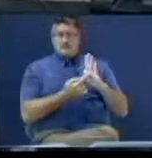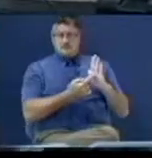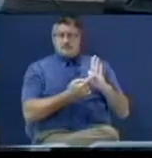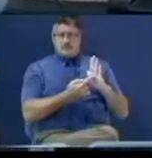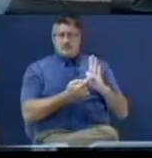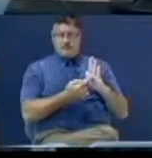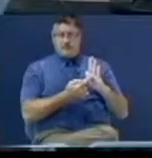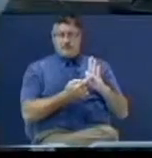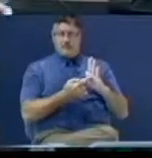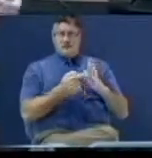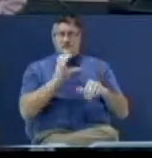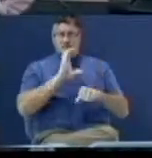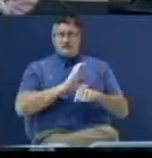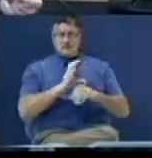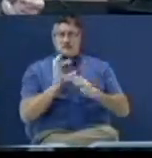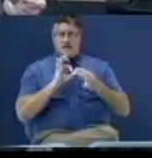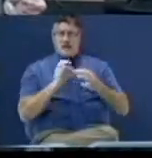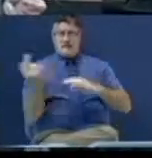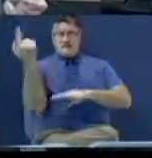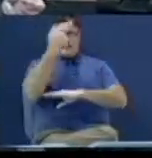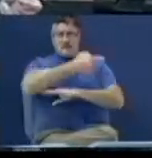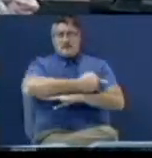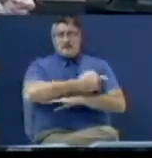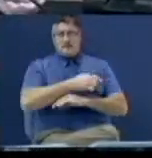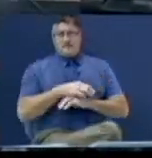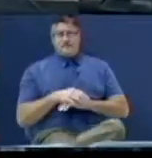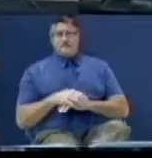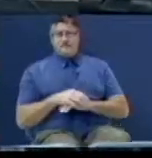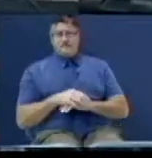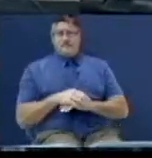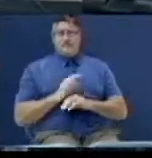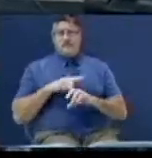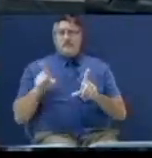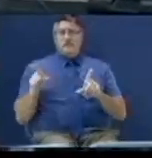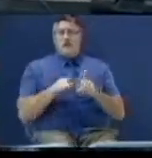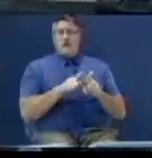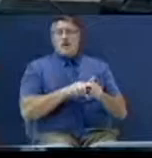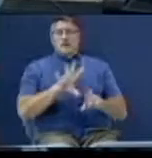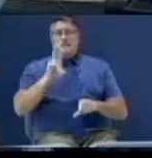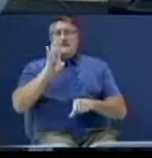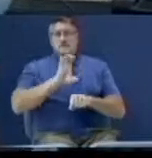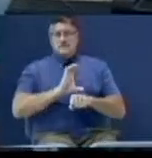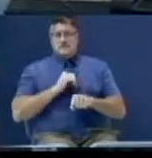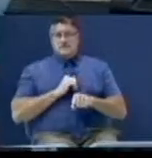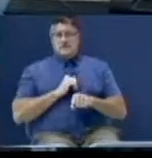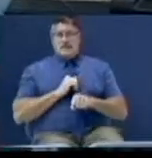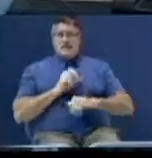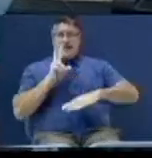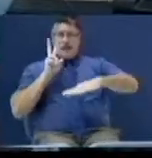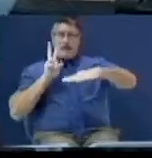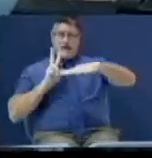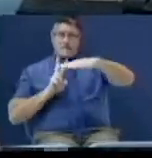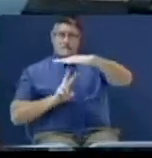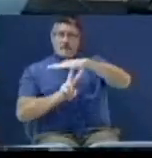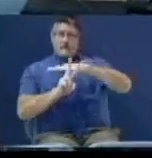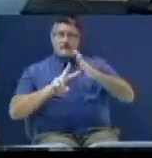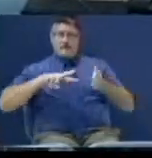Laocidian church. Uh-huh. But also, the seven churches had a prophetic meaning.